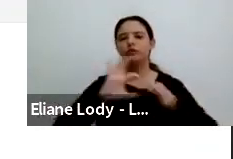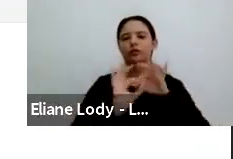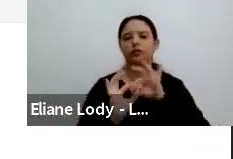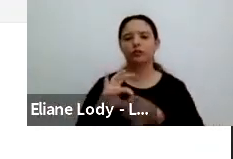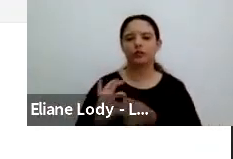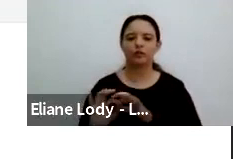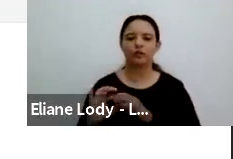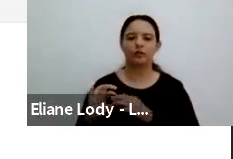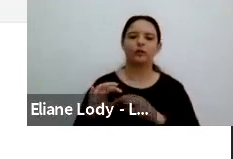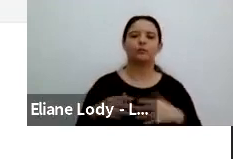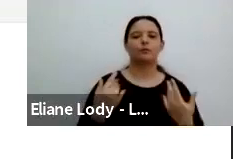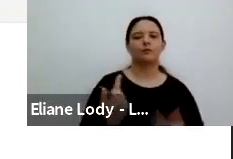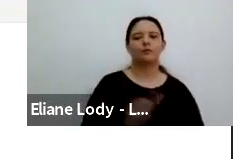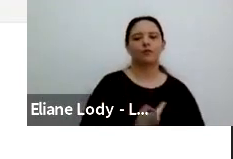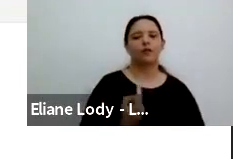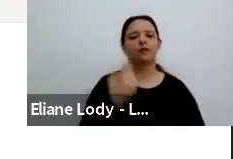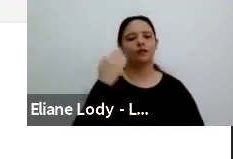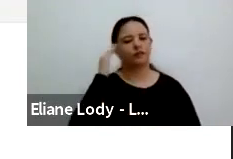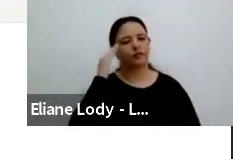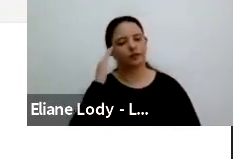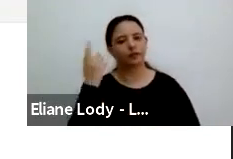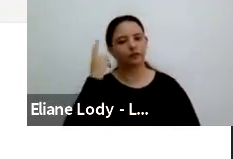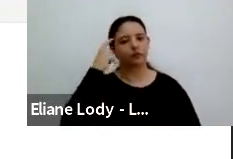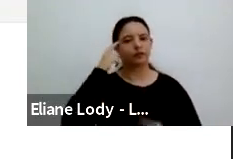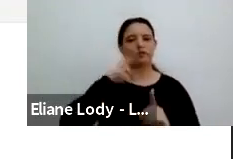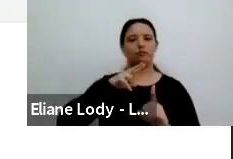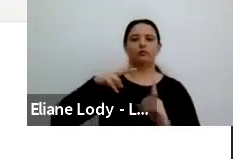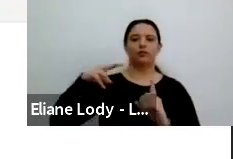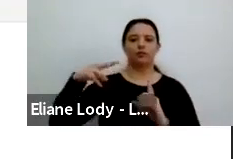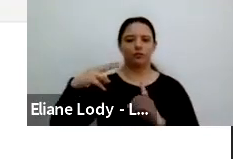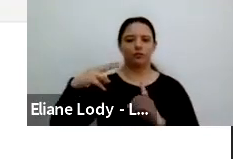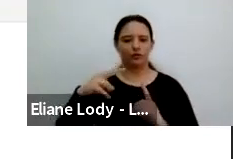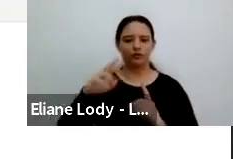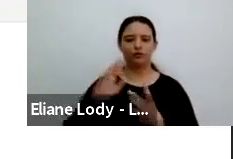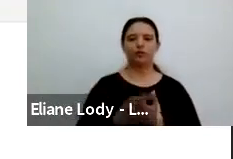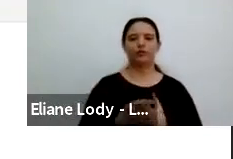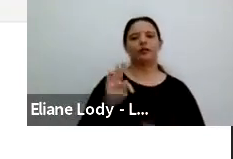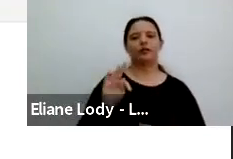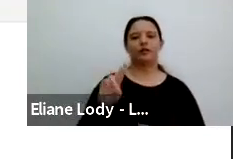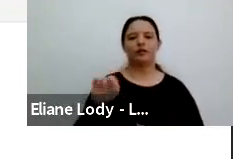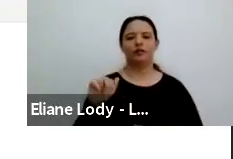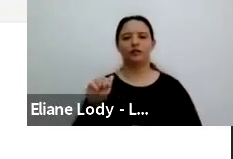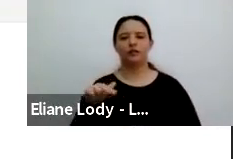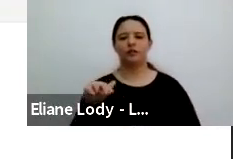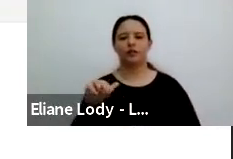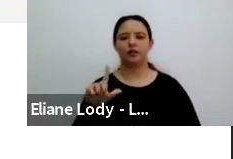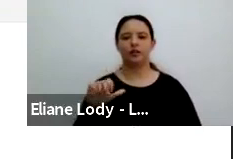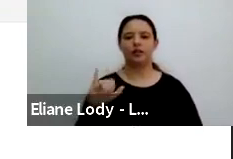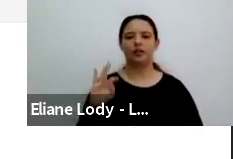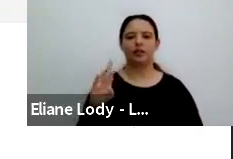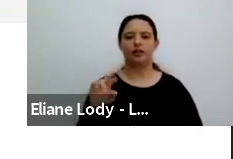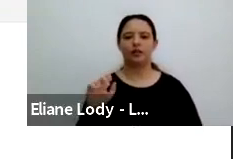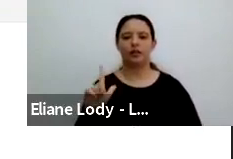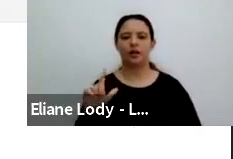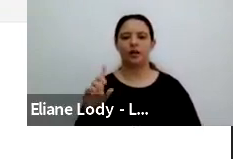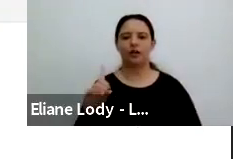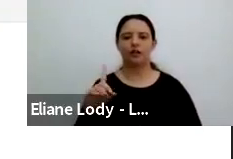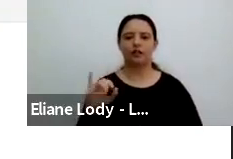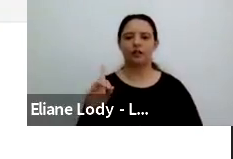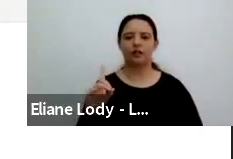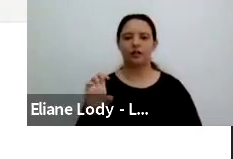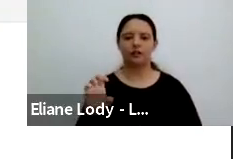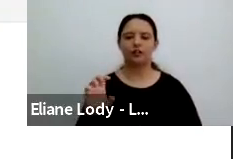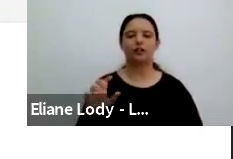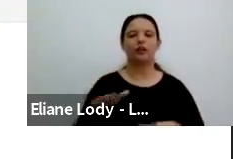perspective, as not only a cross movement, but also as breaking the categories that are traditionally used in